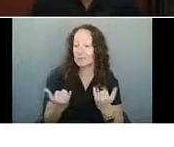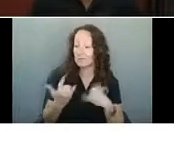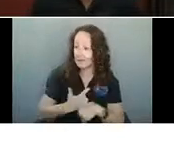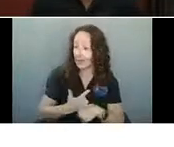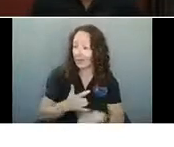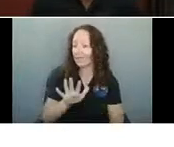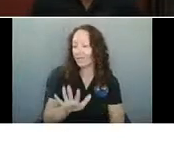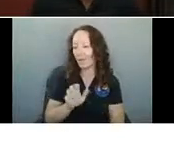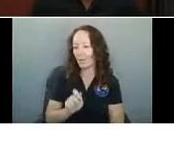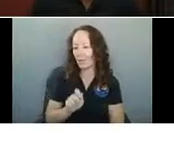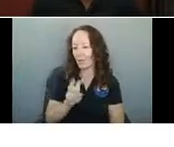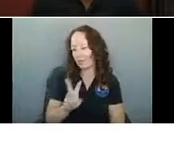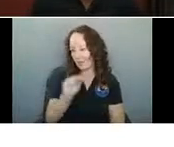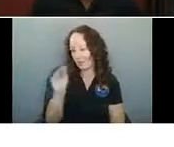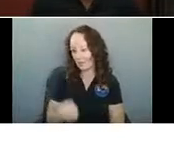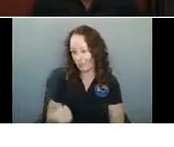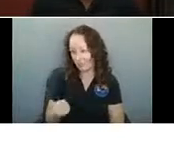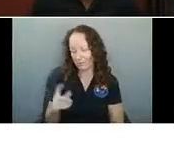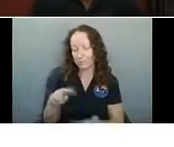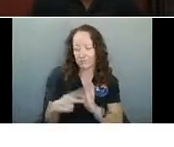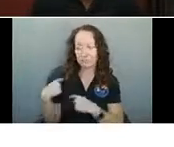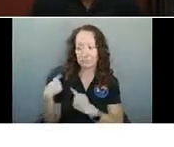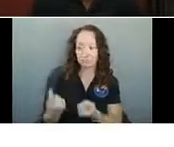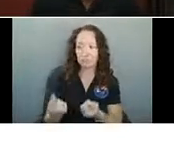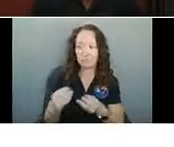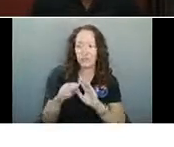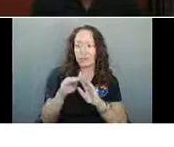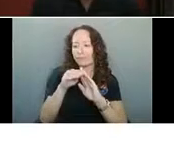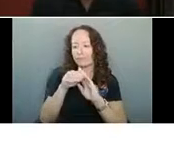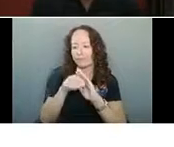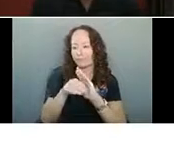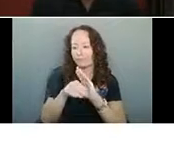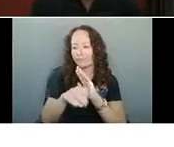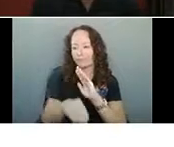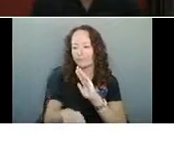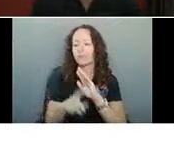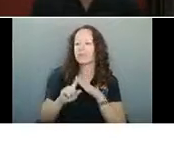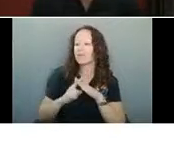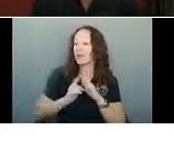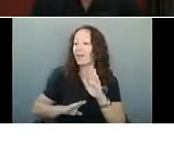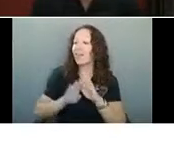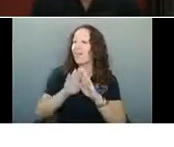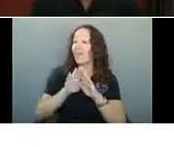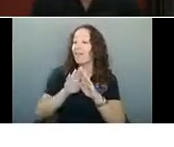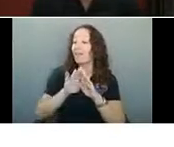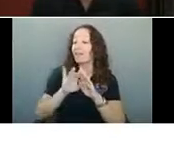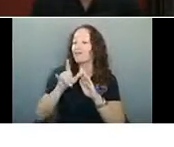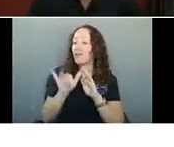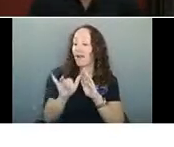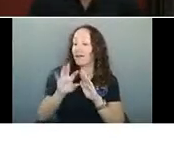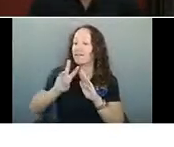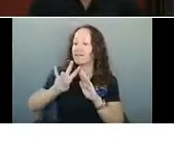And so we've continued to see a downward trend since July 7, which is marked as our peak in cases